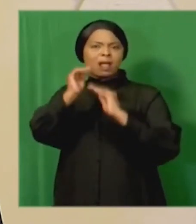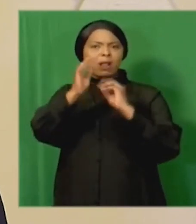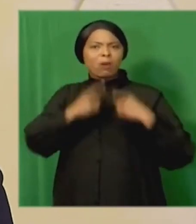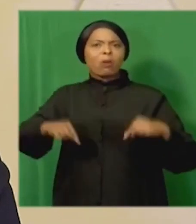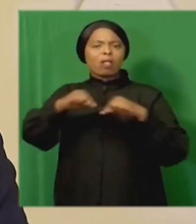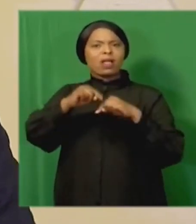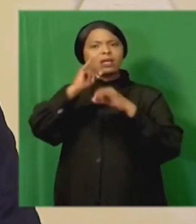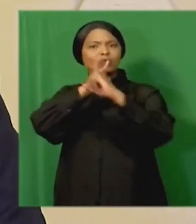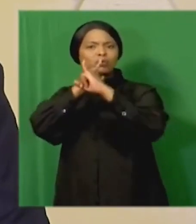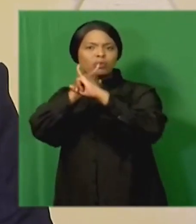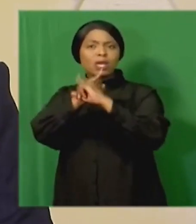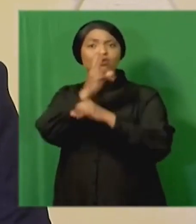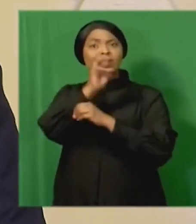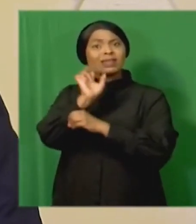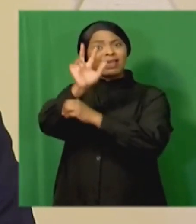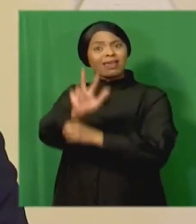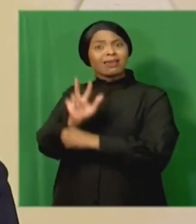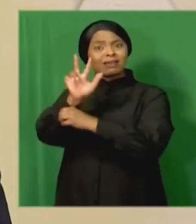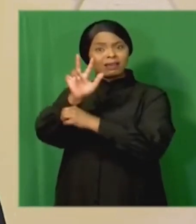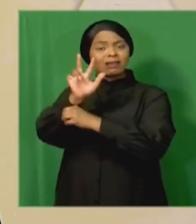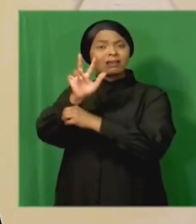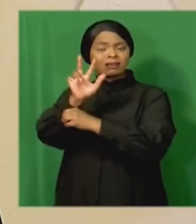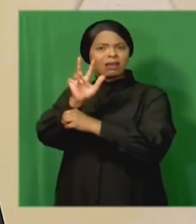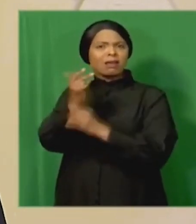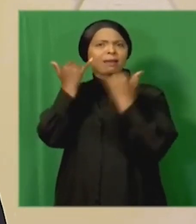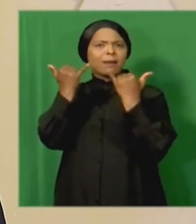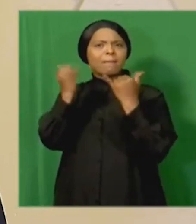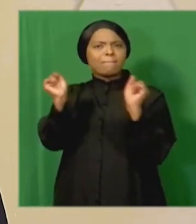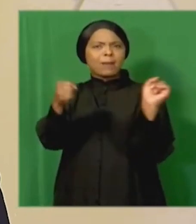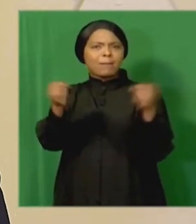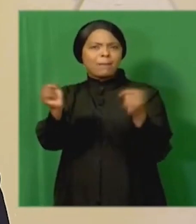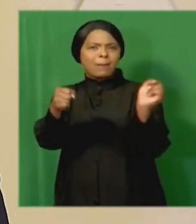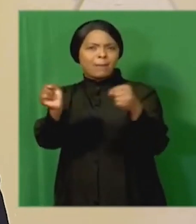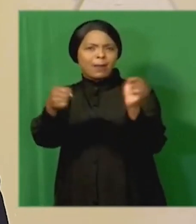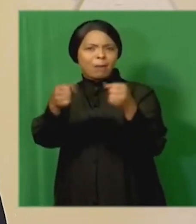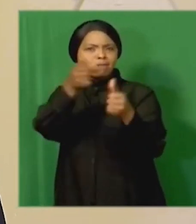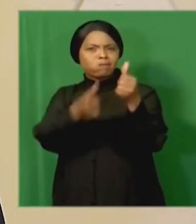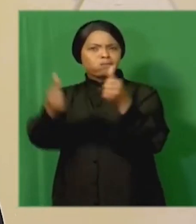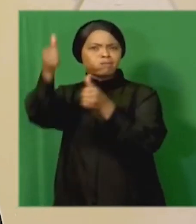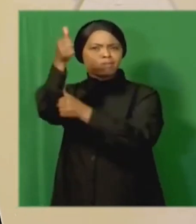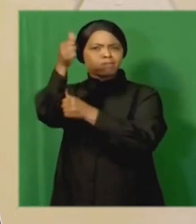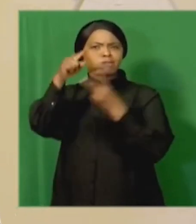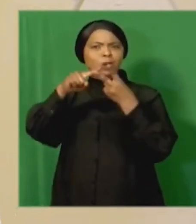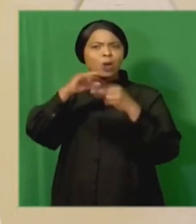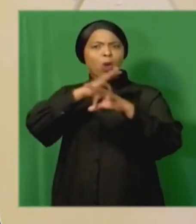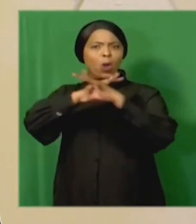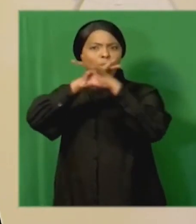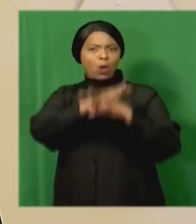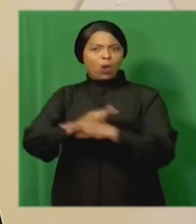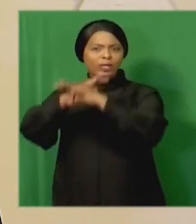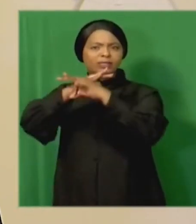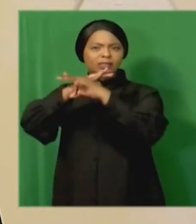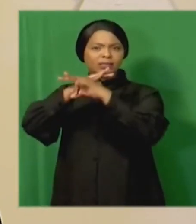Since the start of 2018, we have appointed new leadership at the Hawks, an